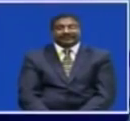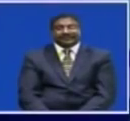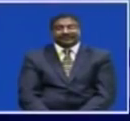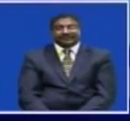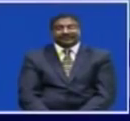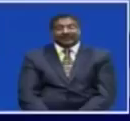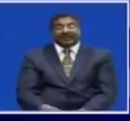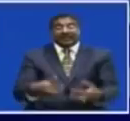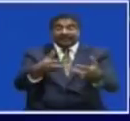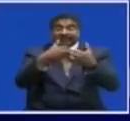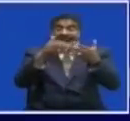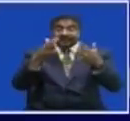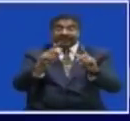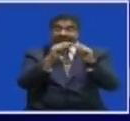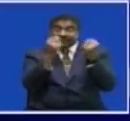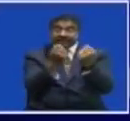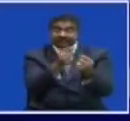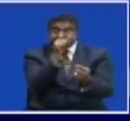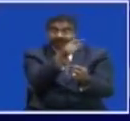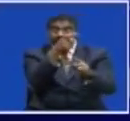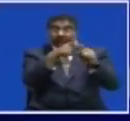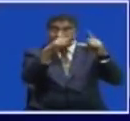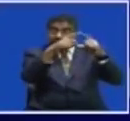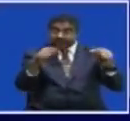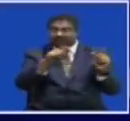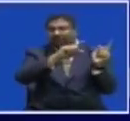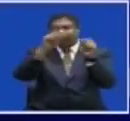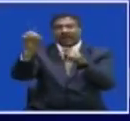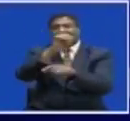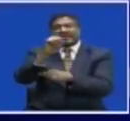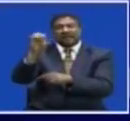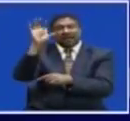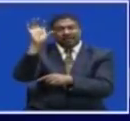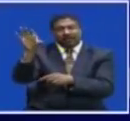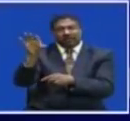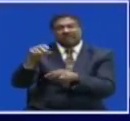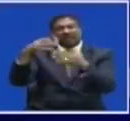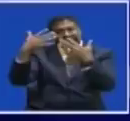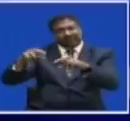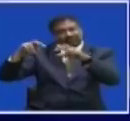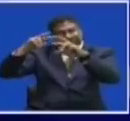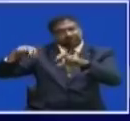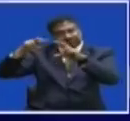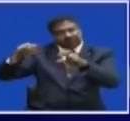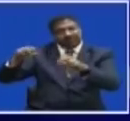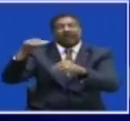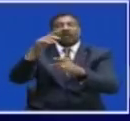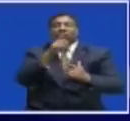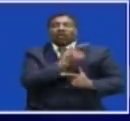Now, a team of engineers from Japan has completed a three-week feasibility study Of Luangwa Bridge in Eastern Province